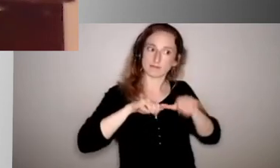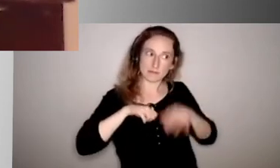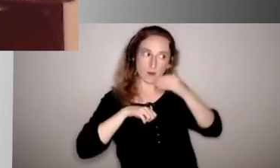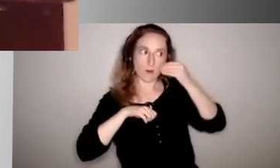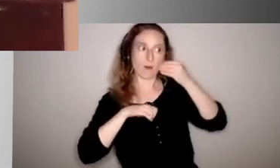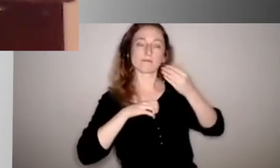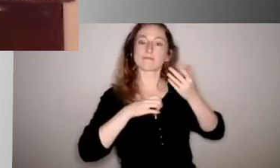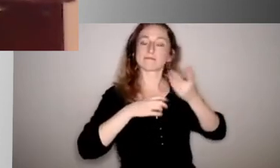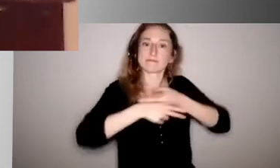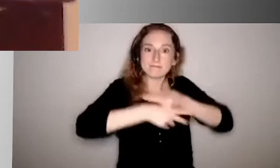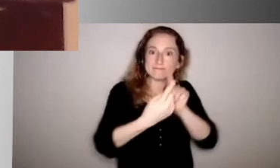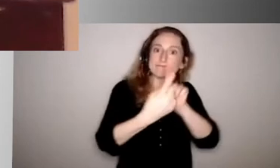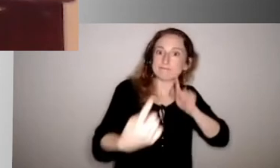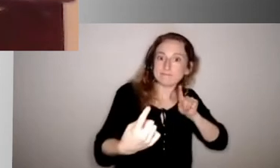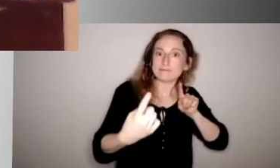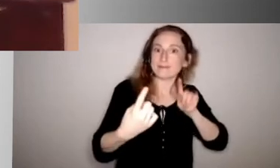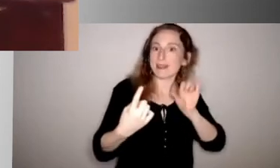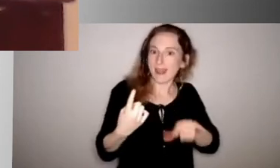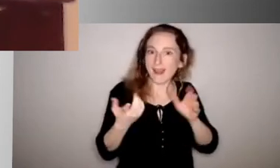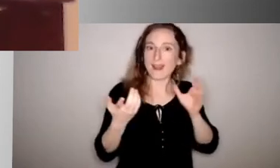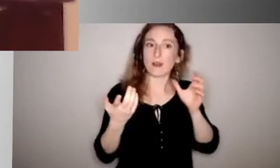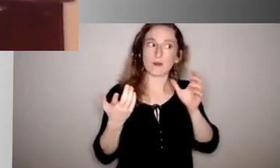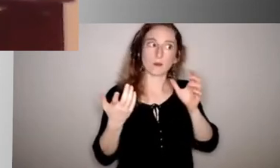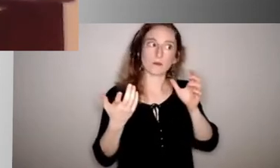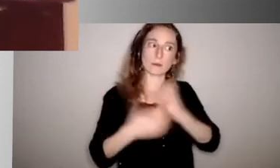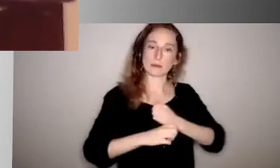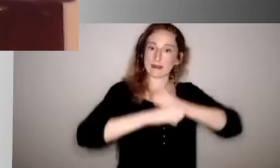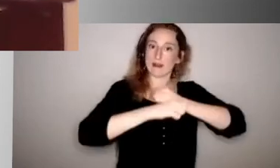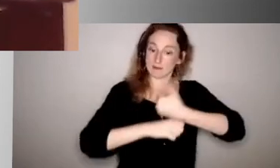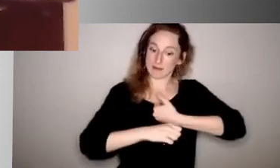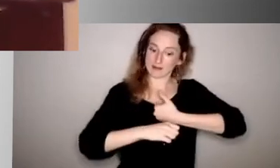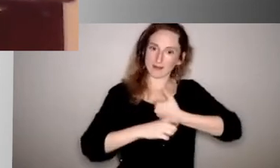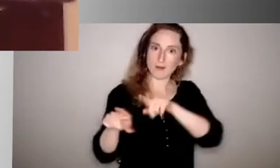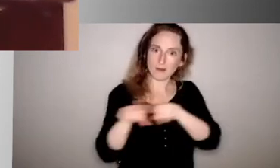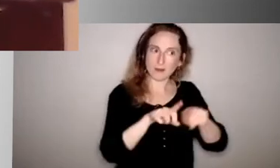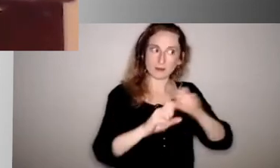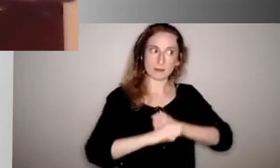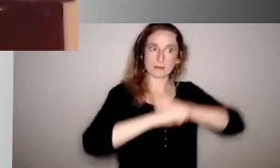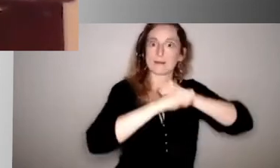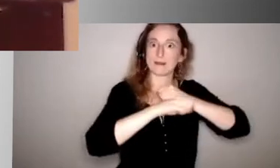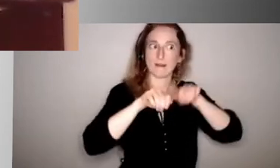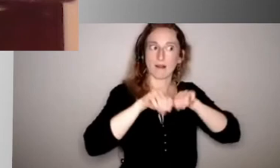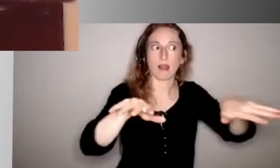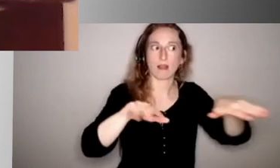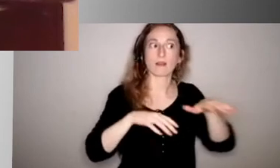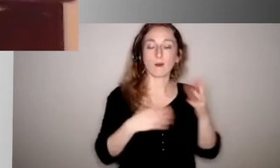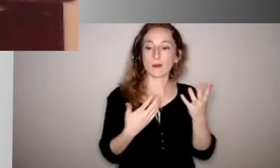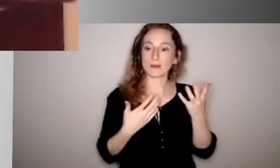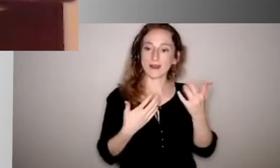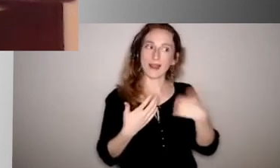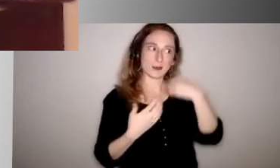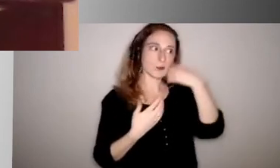keep us from getting the virus, but most importantly keep others from getting the virus. And so I told a group that I spoke to just the other day, I wear my mask to